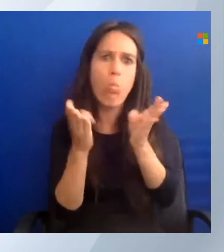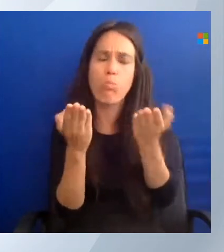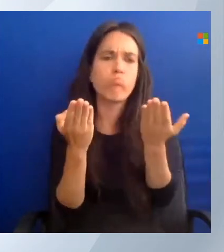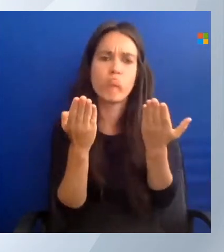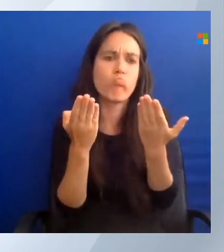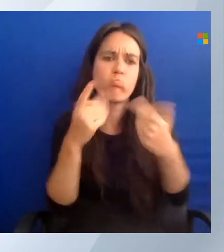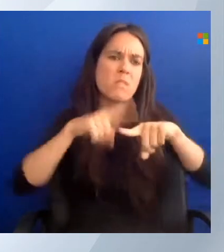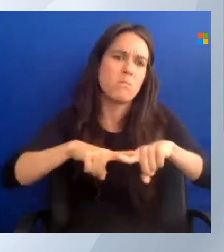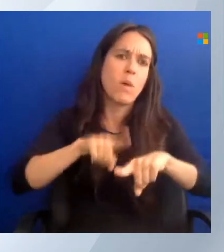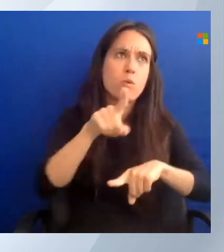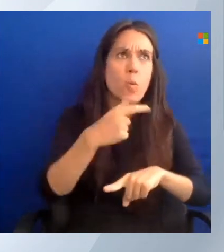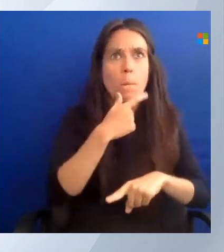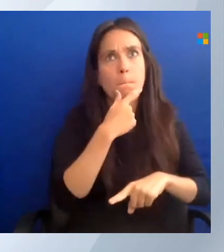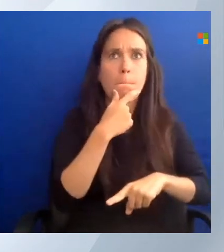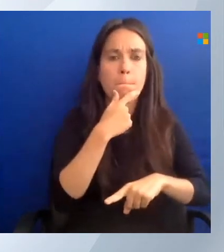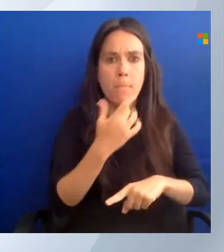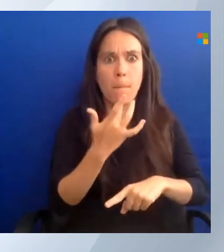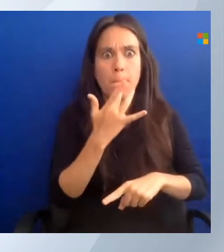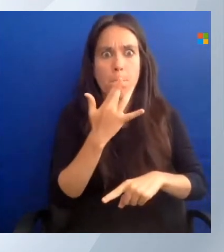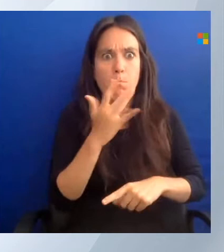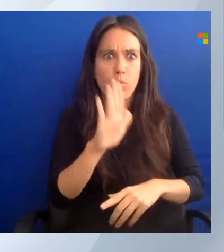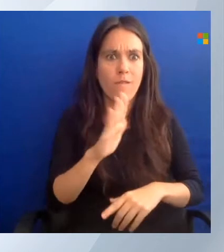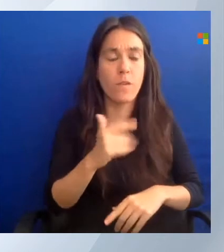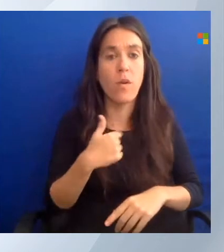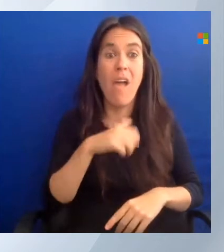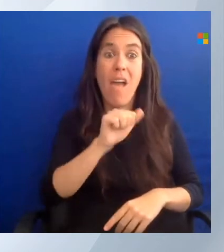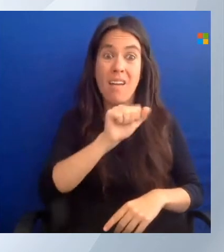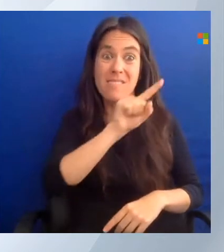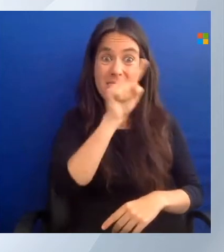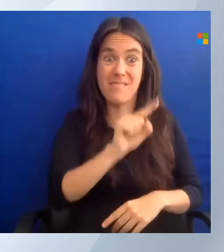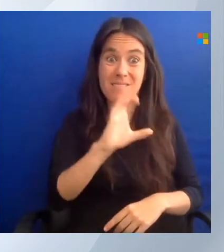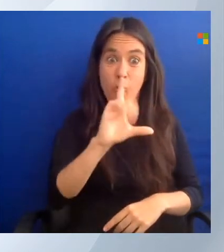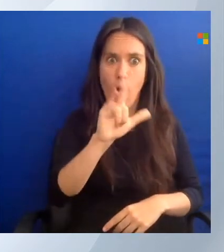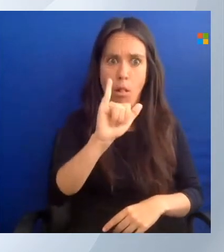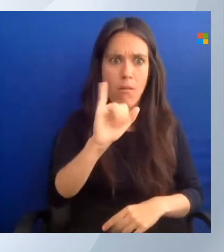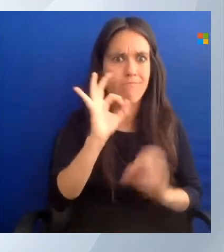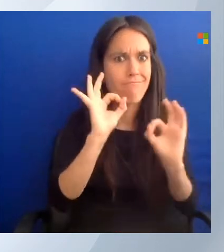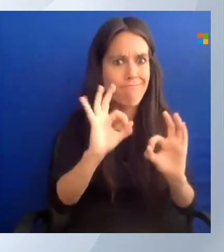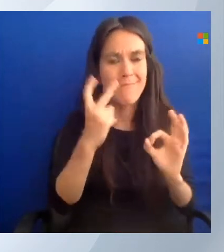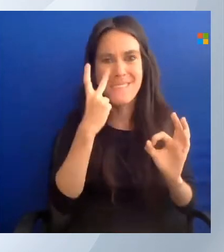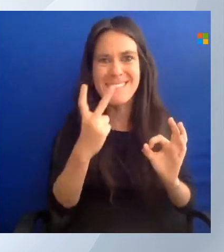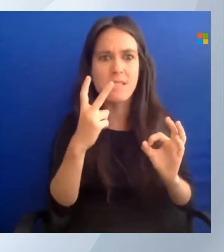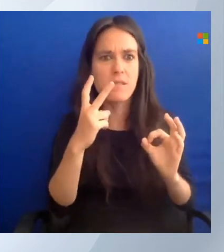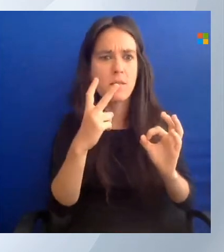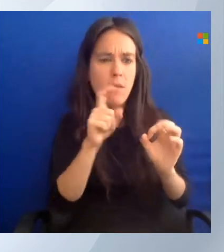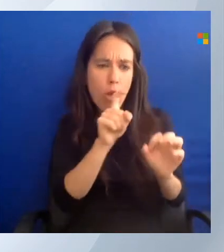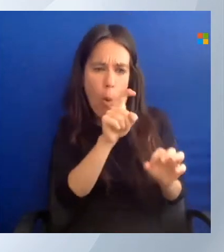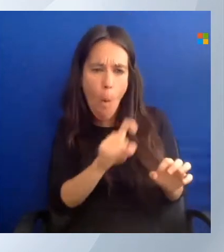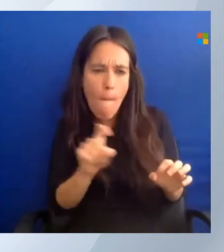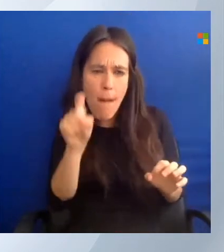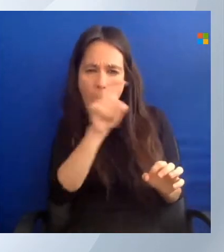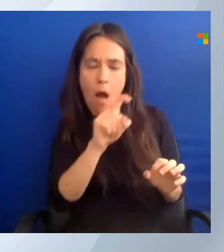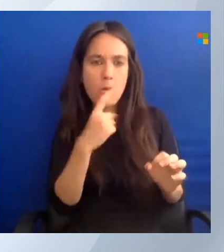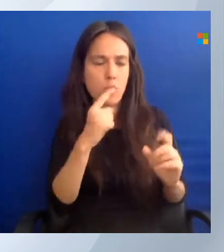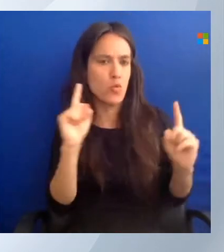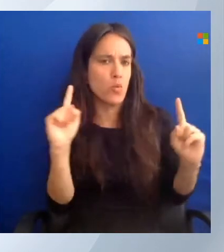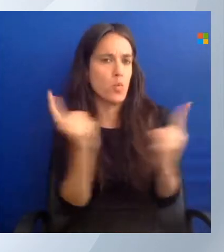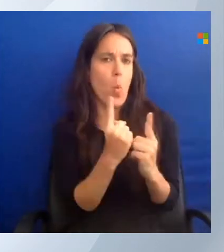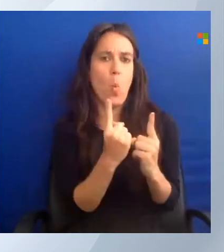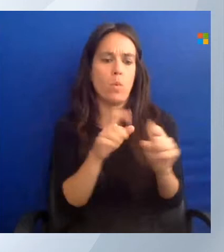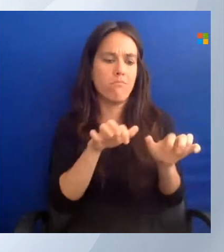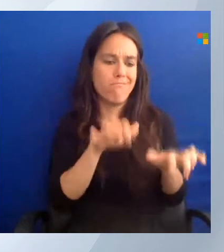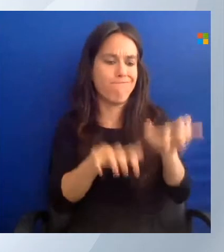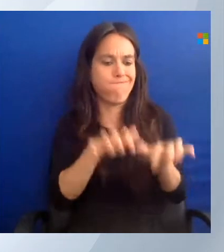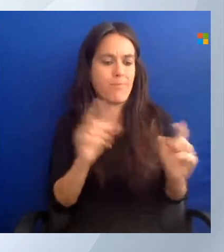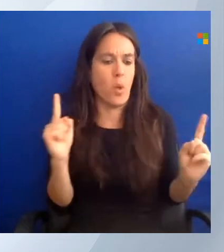AZ CLI is very popular because you can see the commandlets are pretty short. So you can create something pretty